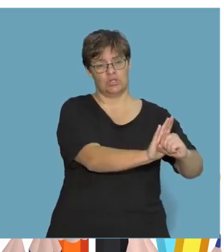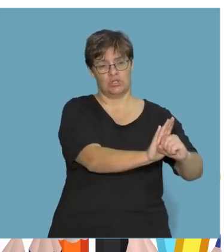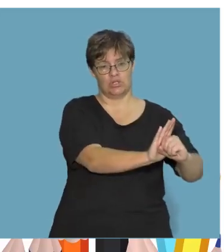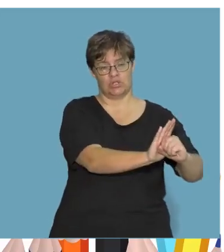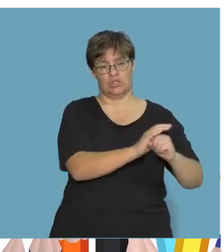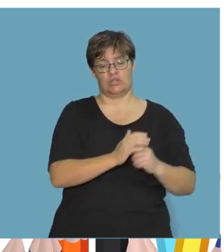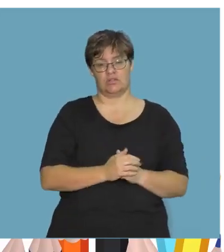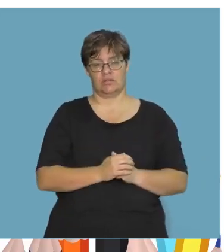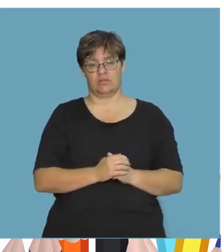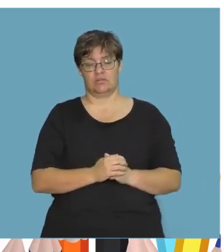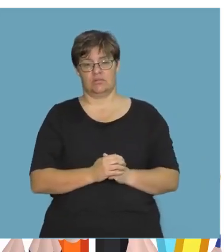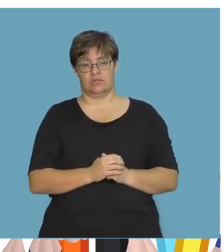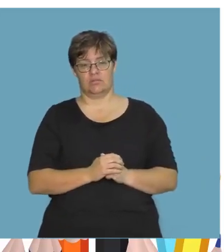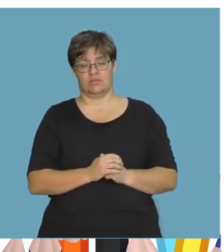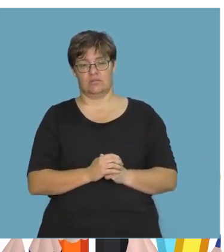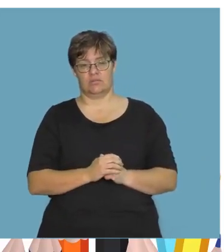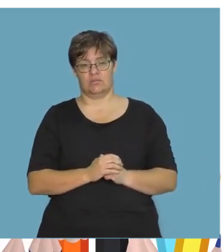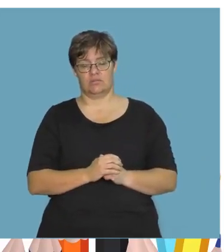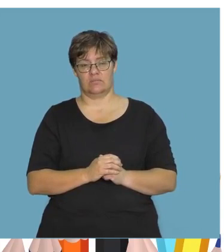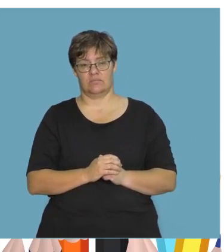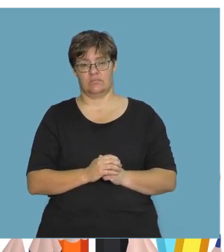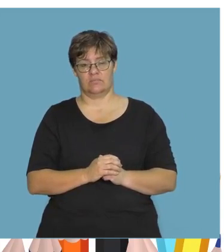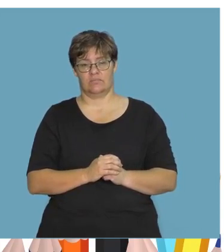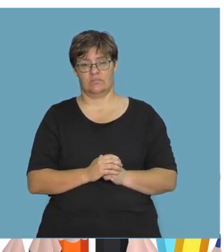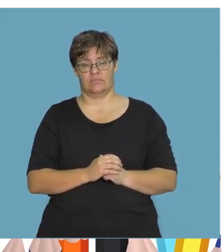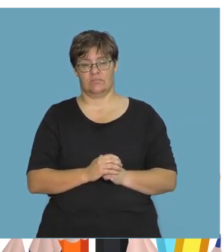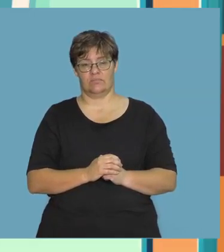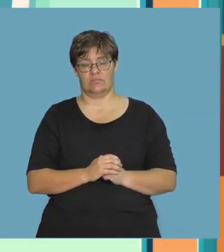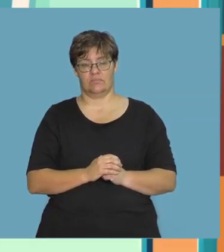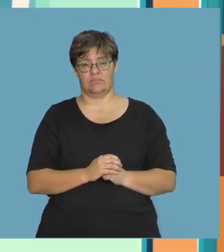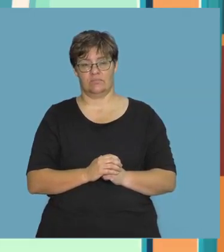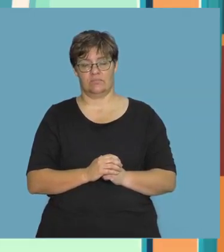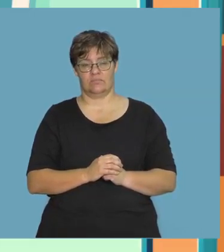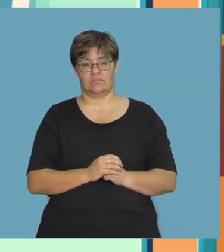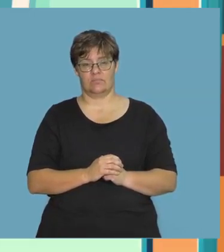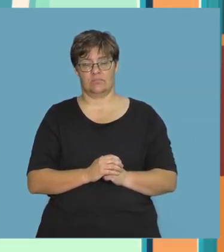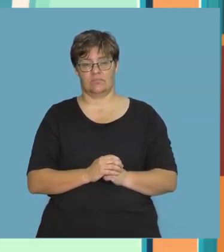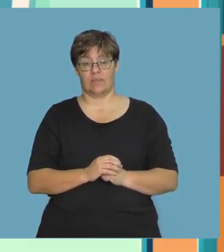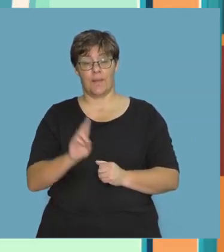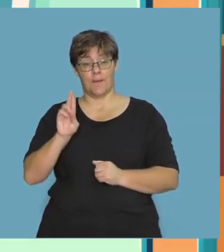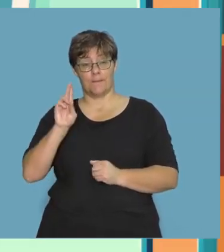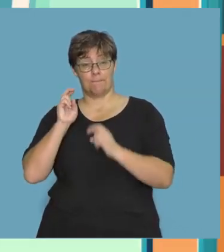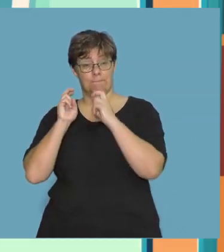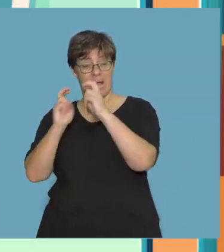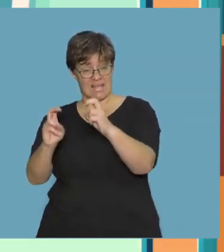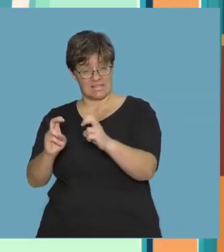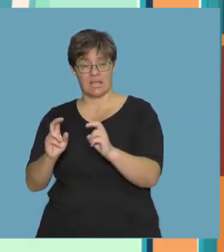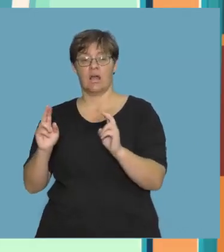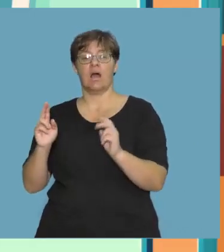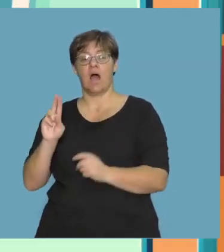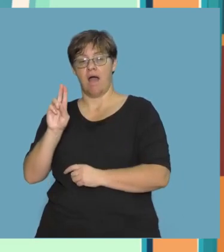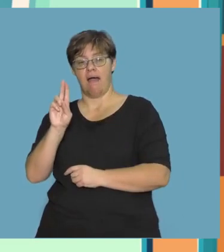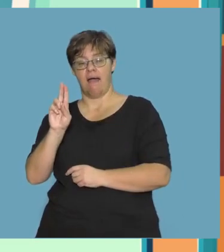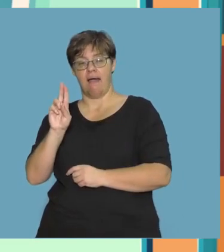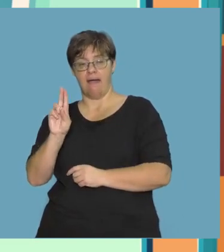push, push. In bus, you can hear an A